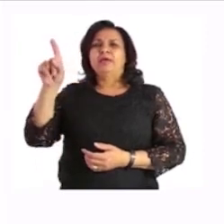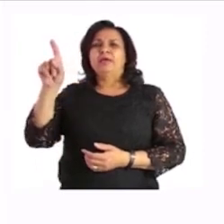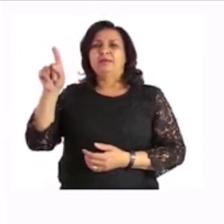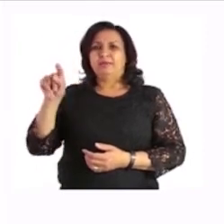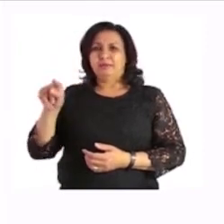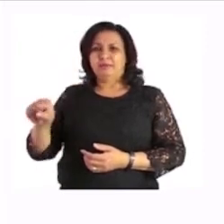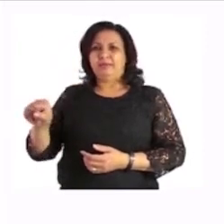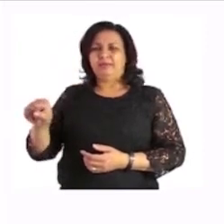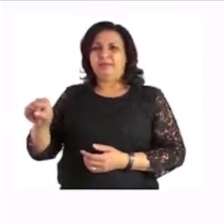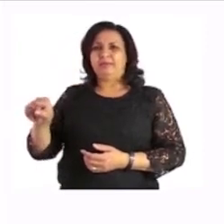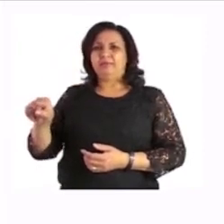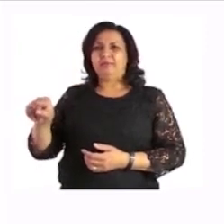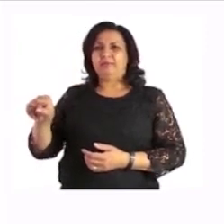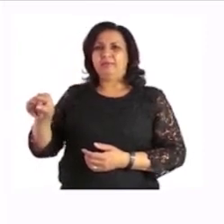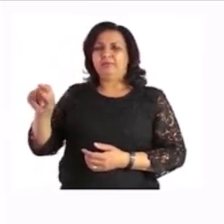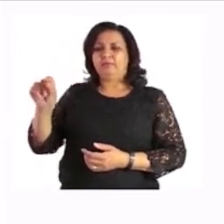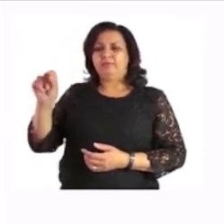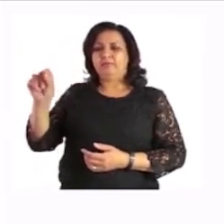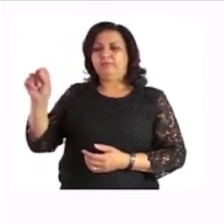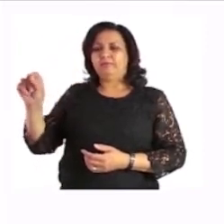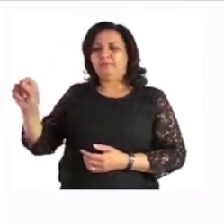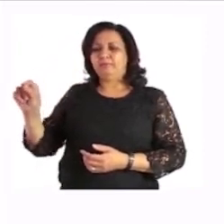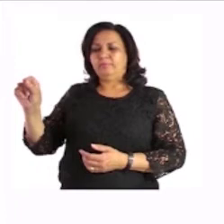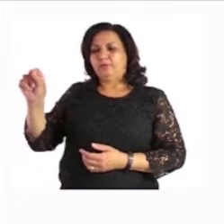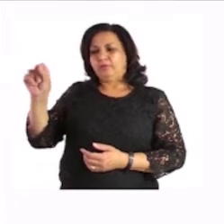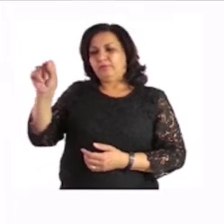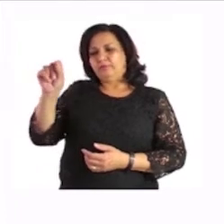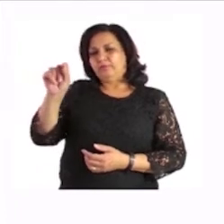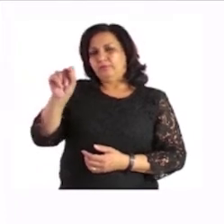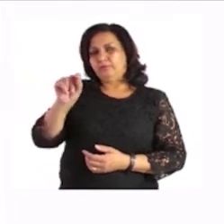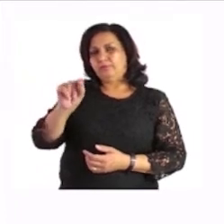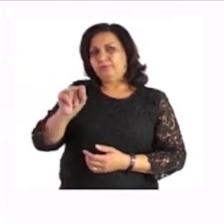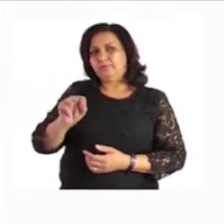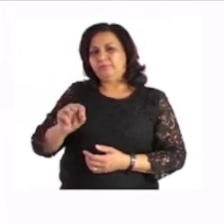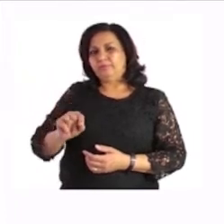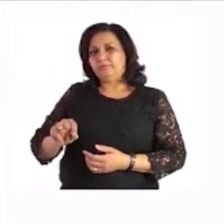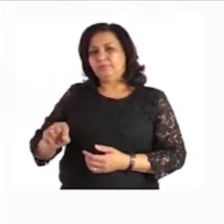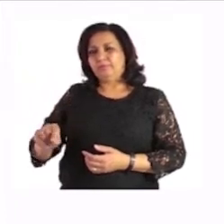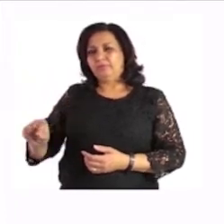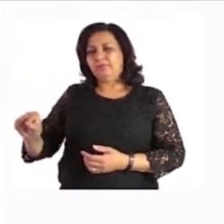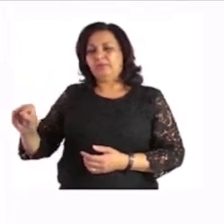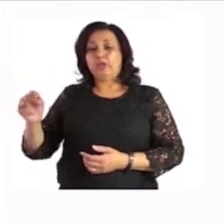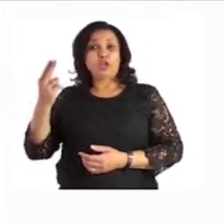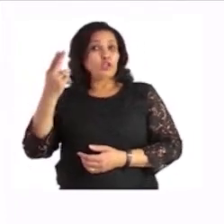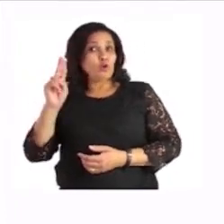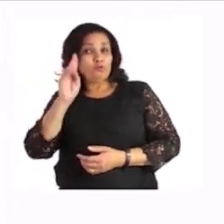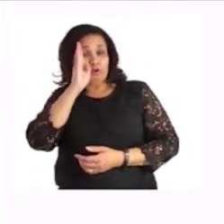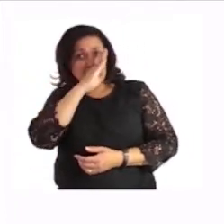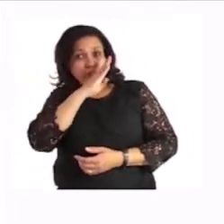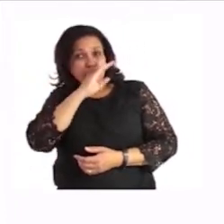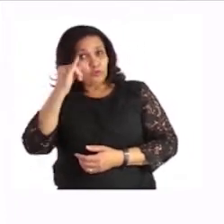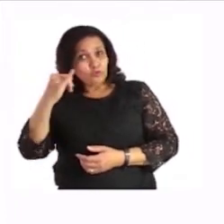Yes. We can trace all of them. And don't forget to draw